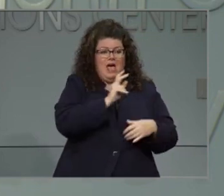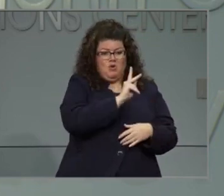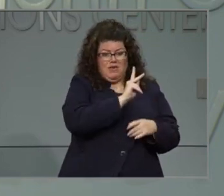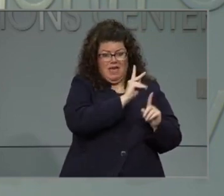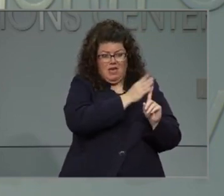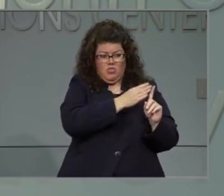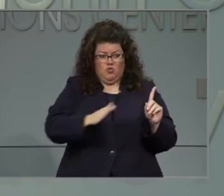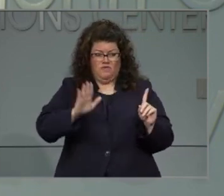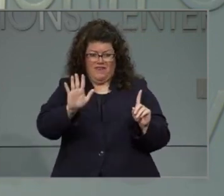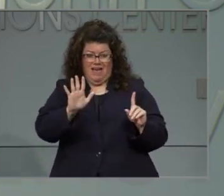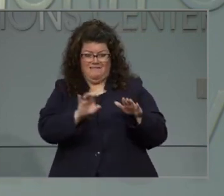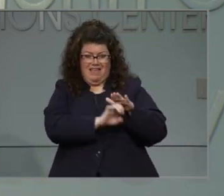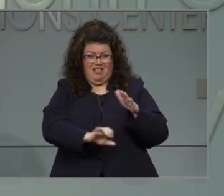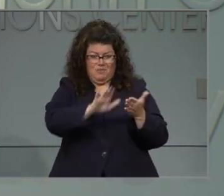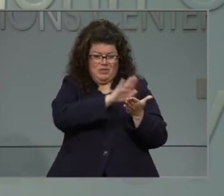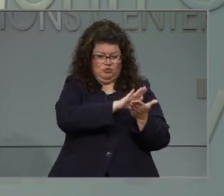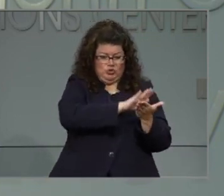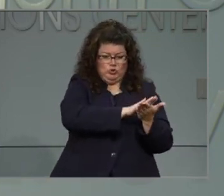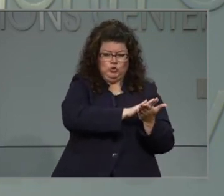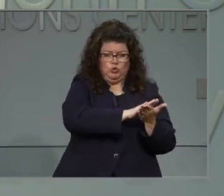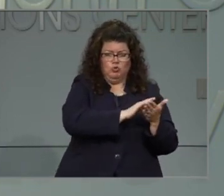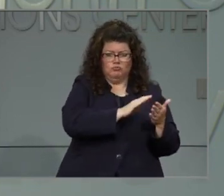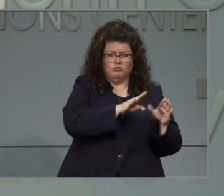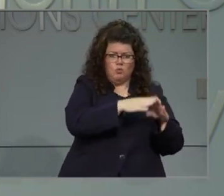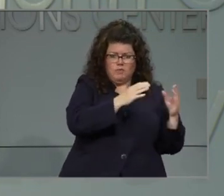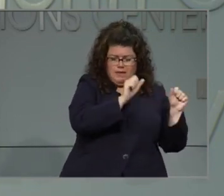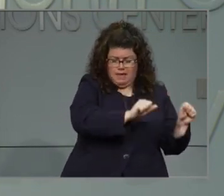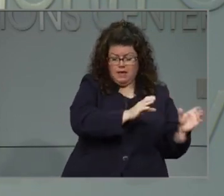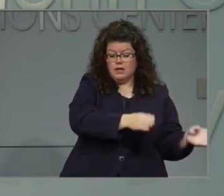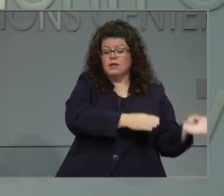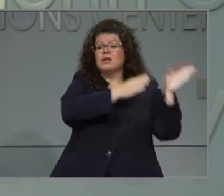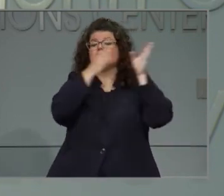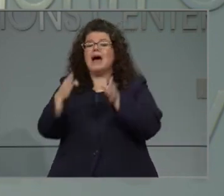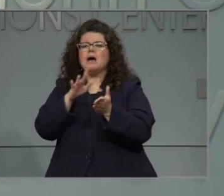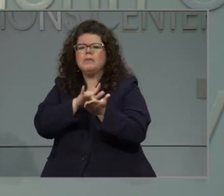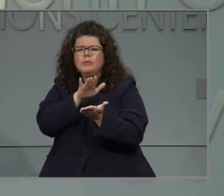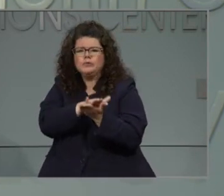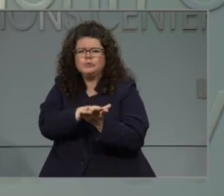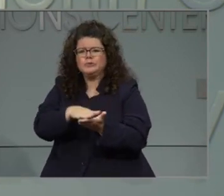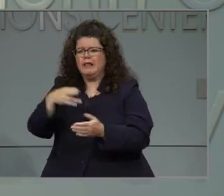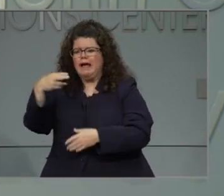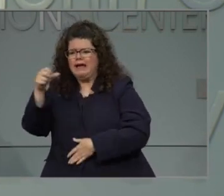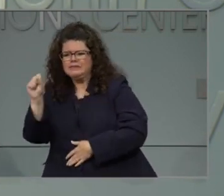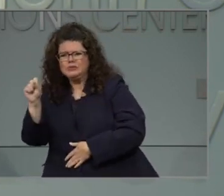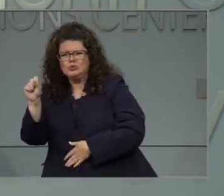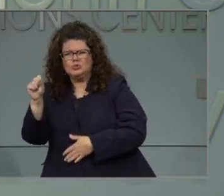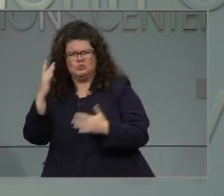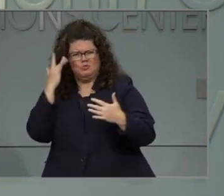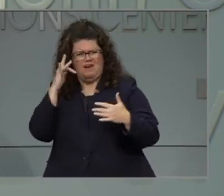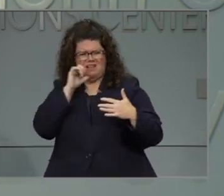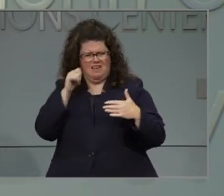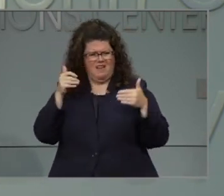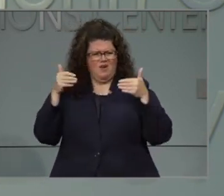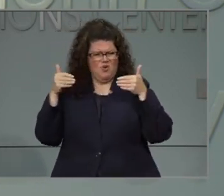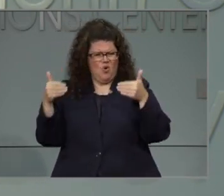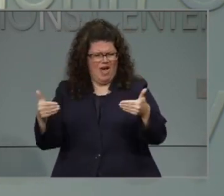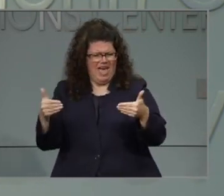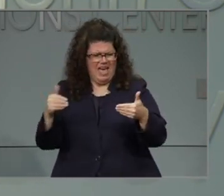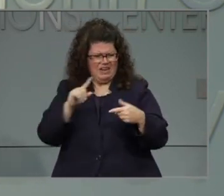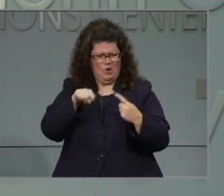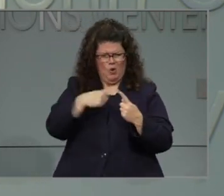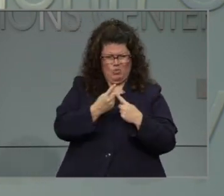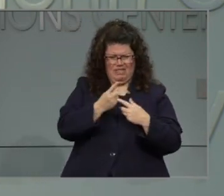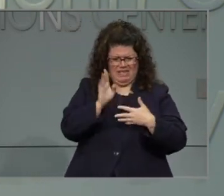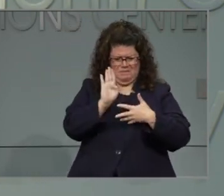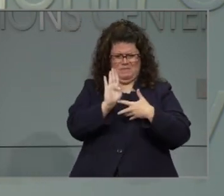would the timeline be for middle school and high school to go back, and if there's already a virtual option, why not let those students back now